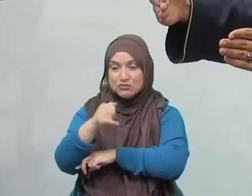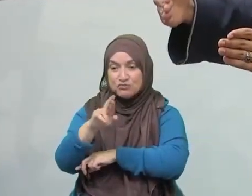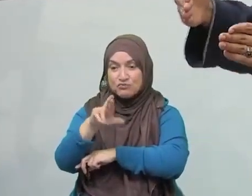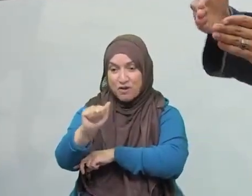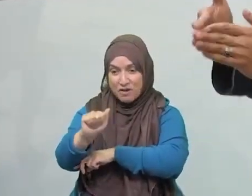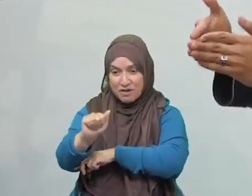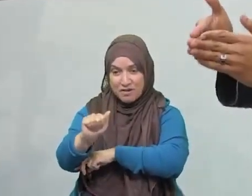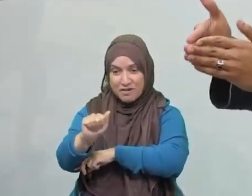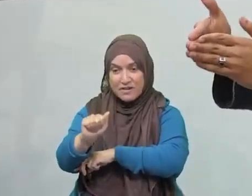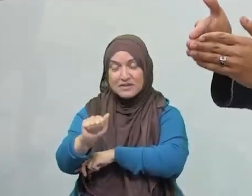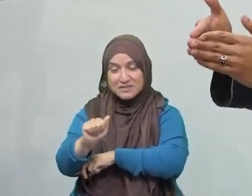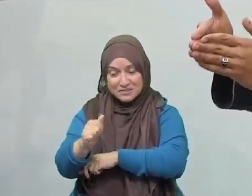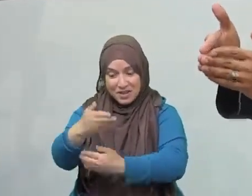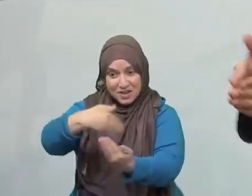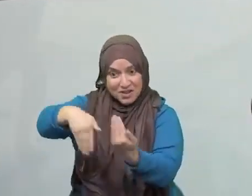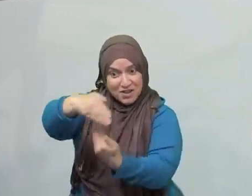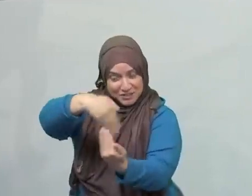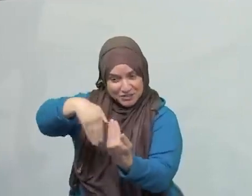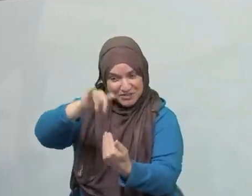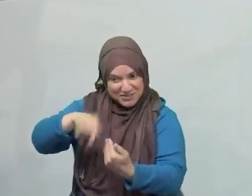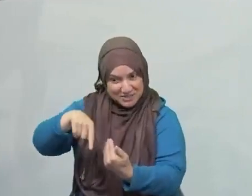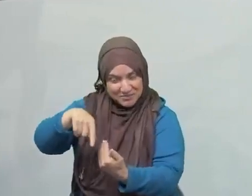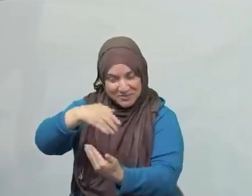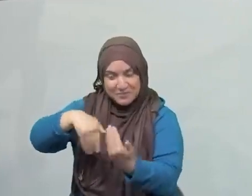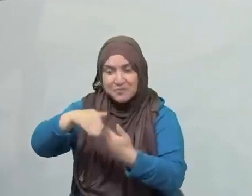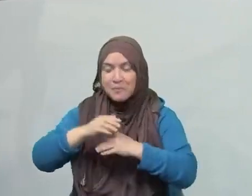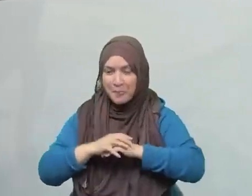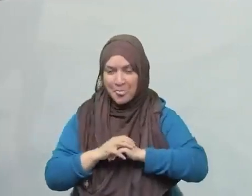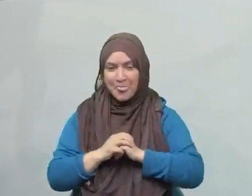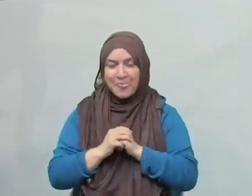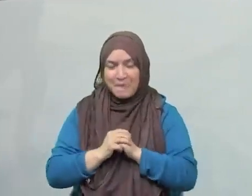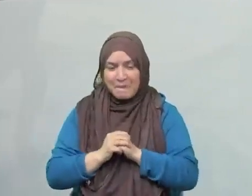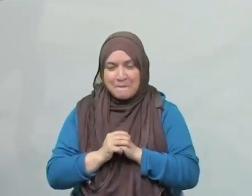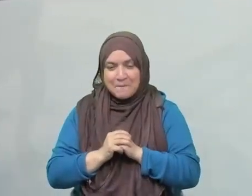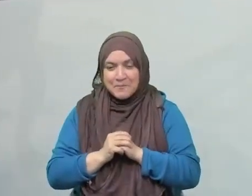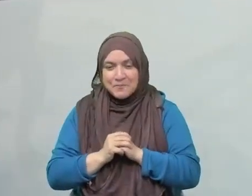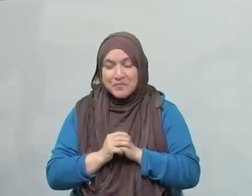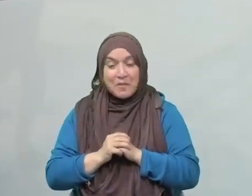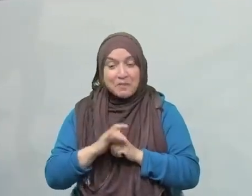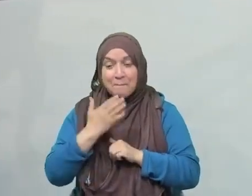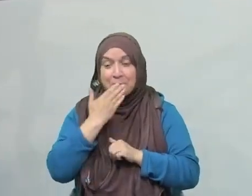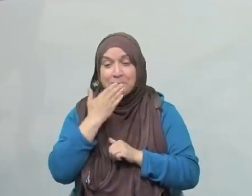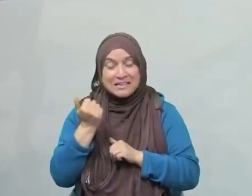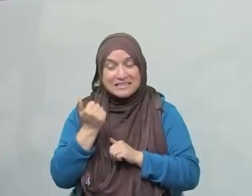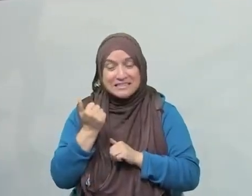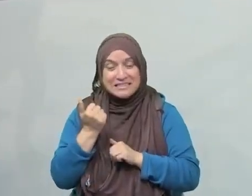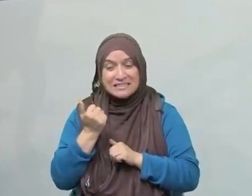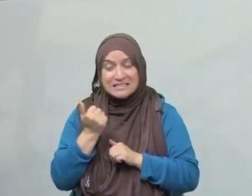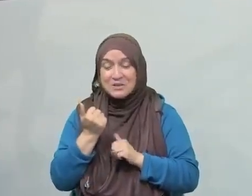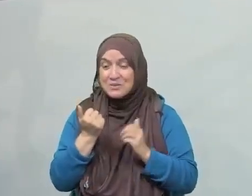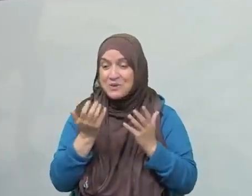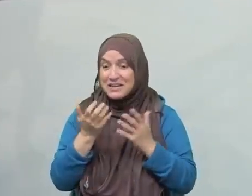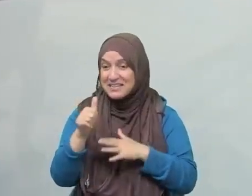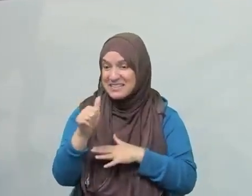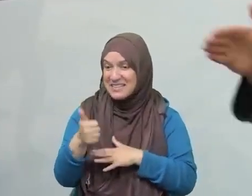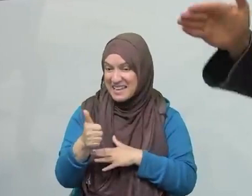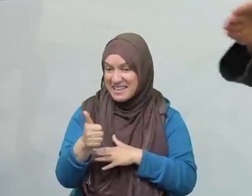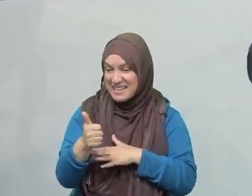is the day of Arafah. And the best of the last 10 nights of Ramadan is Laylatul Qadr. Right?